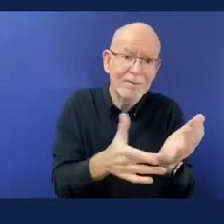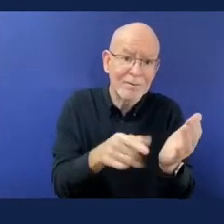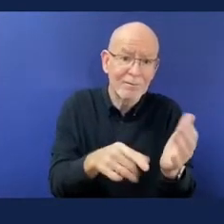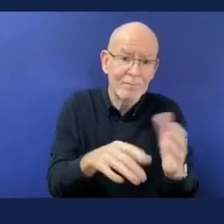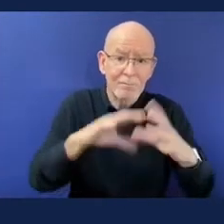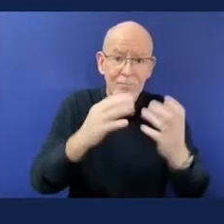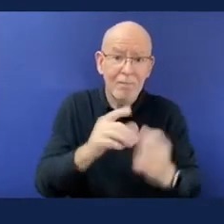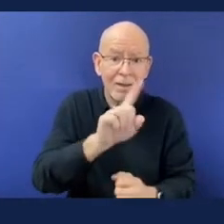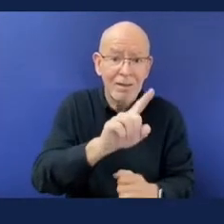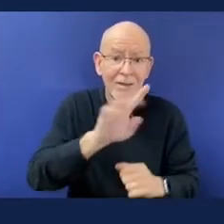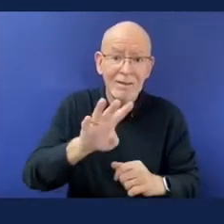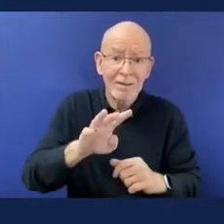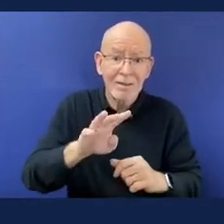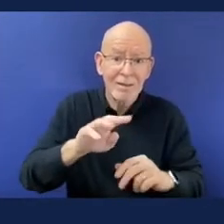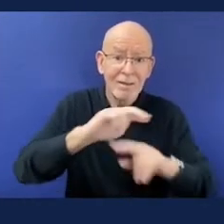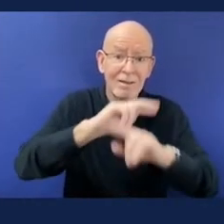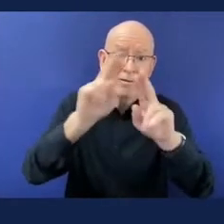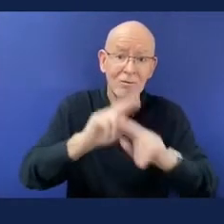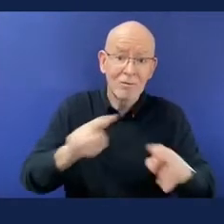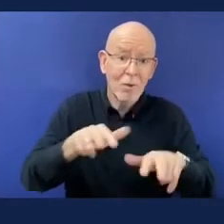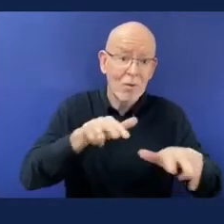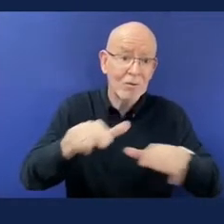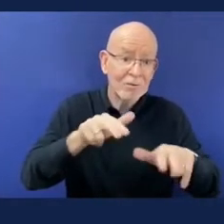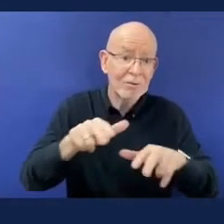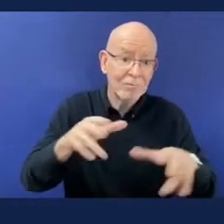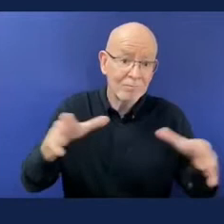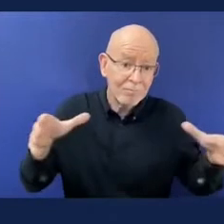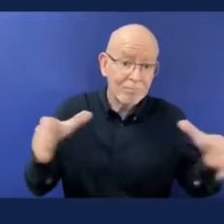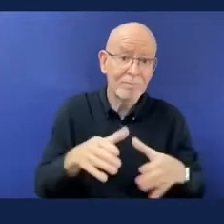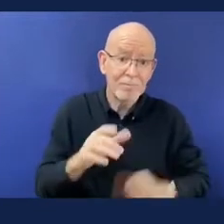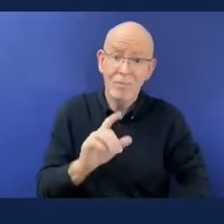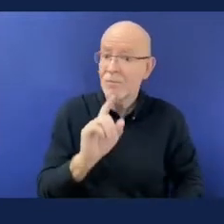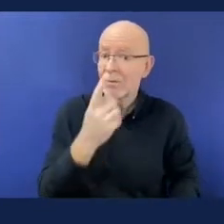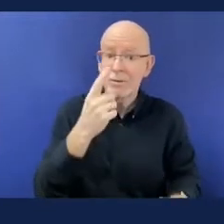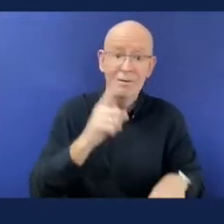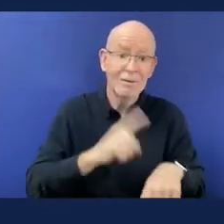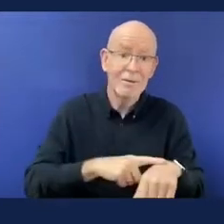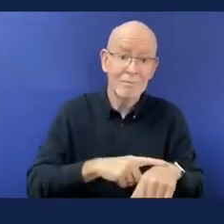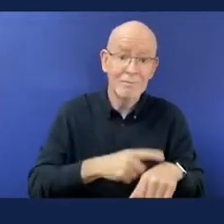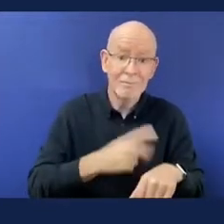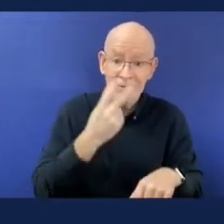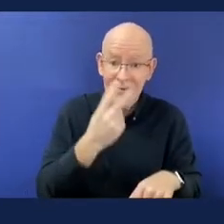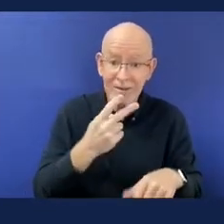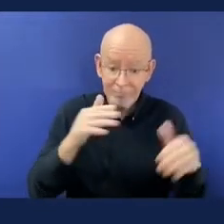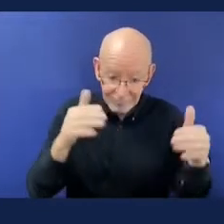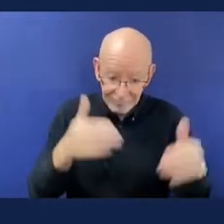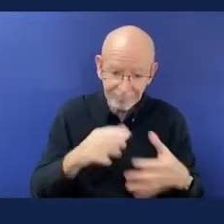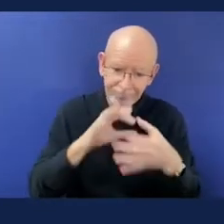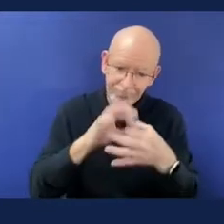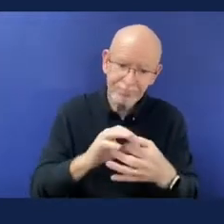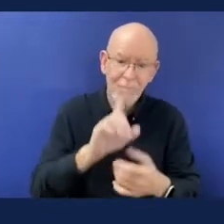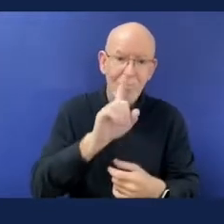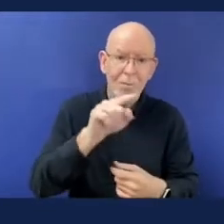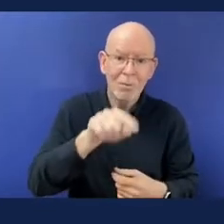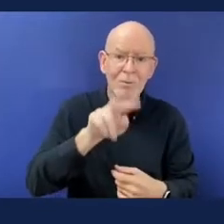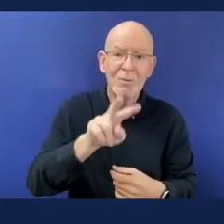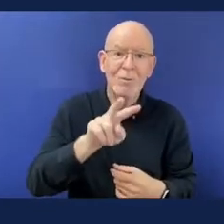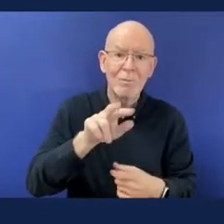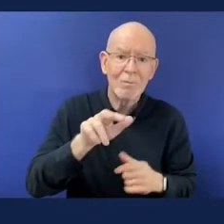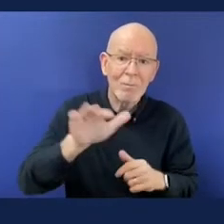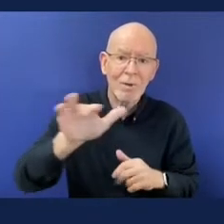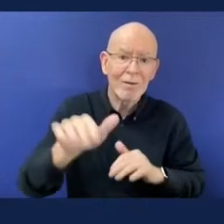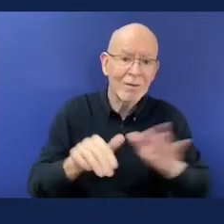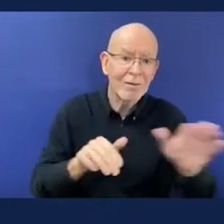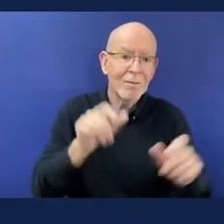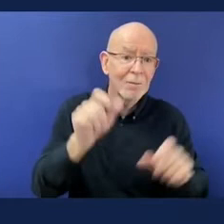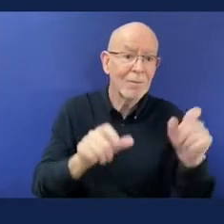created a 90 second tv commercial where we we wanted to provoke conversations globally regarding disability